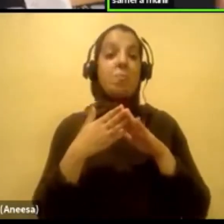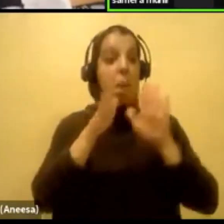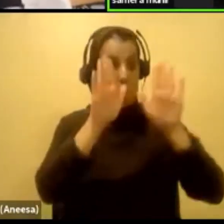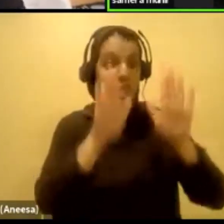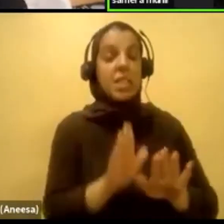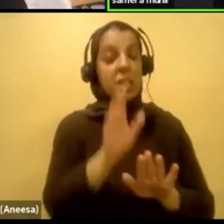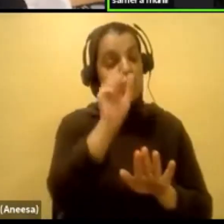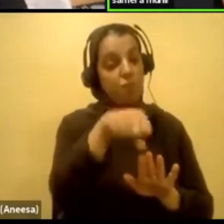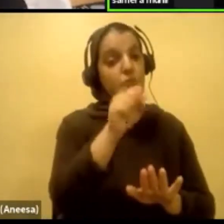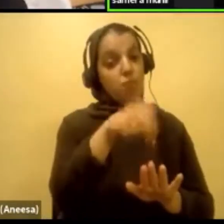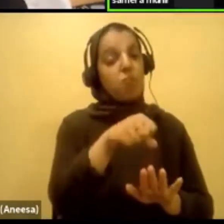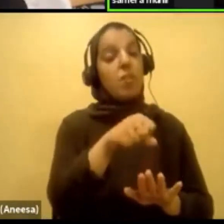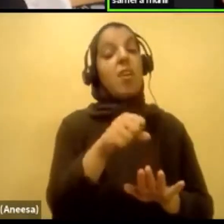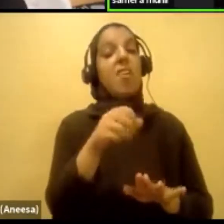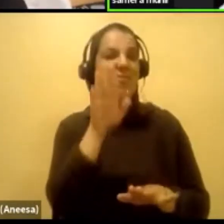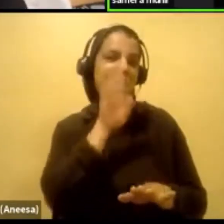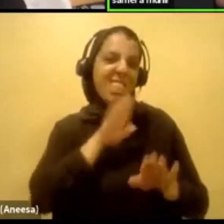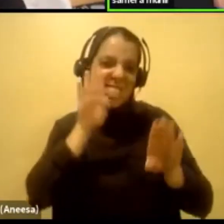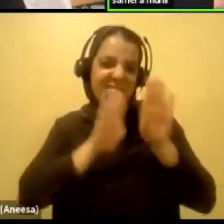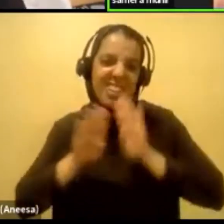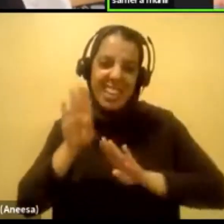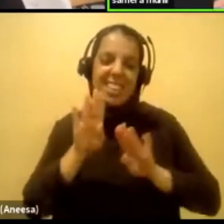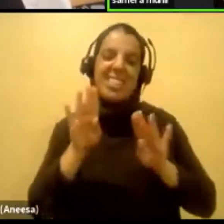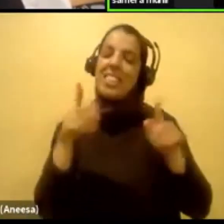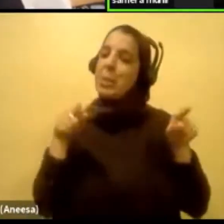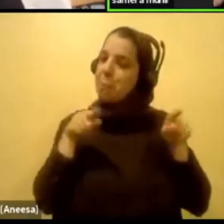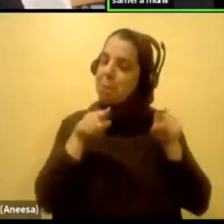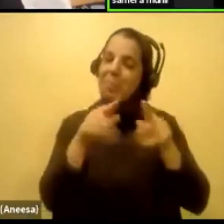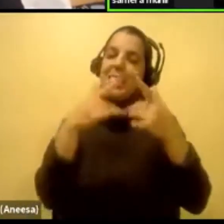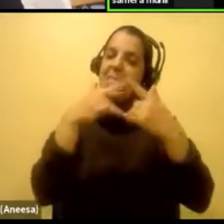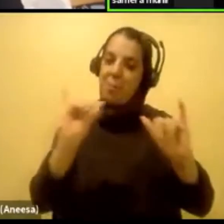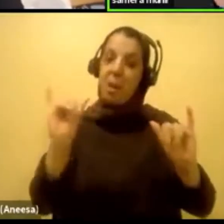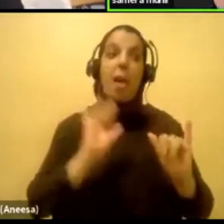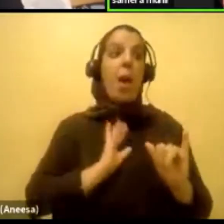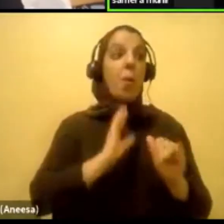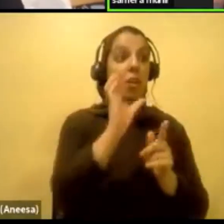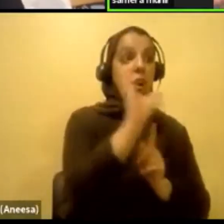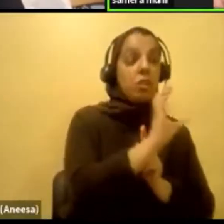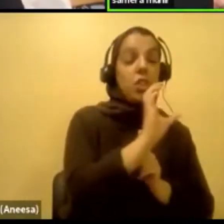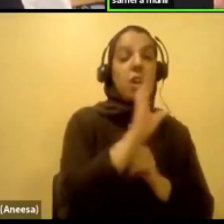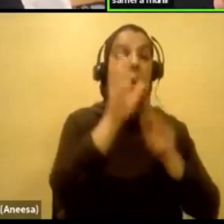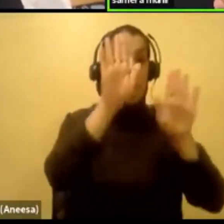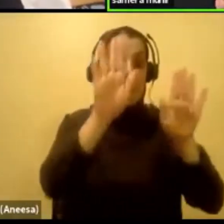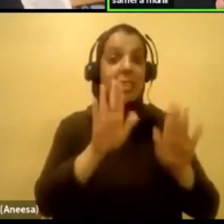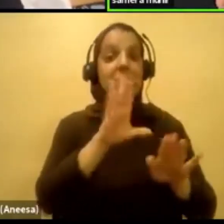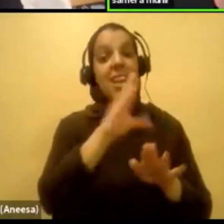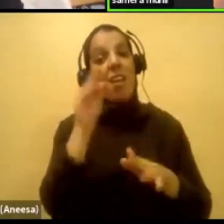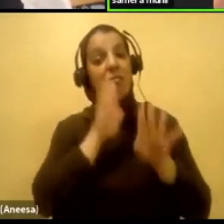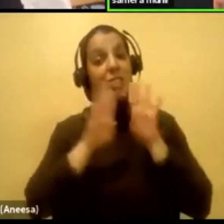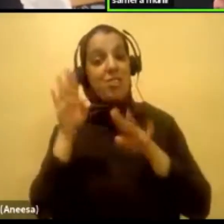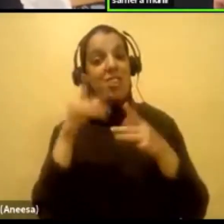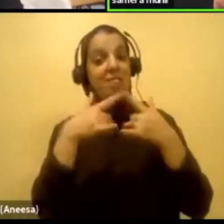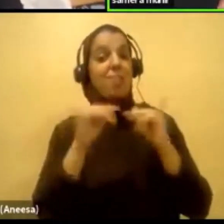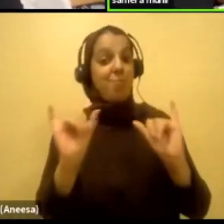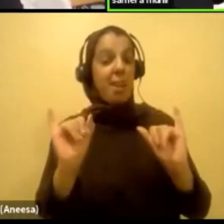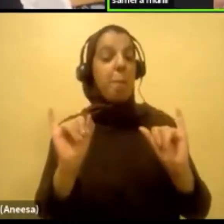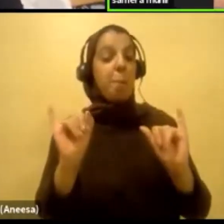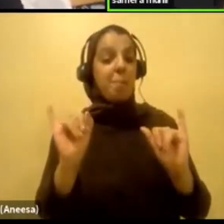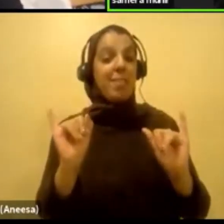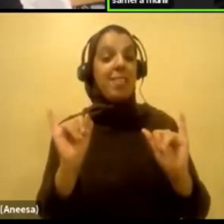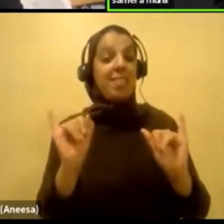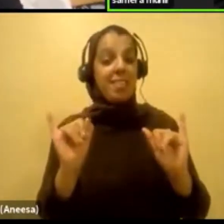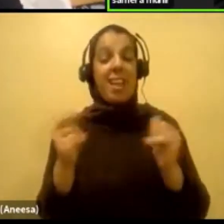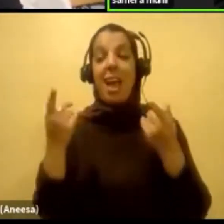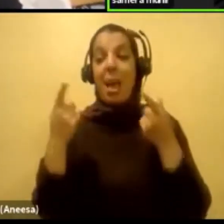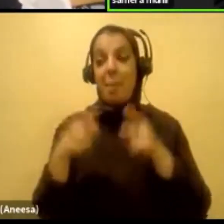amazing and frustrating all at the same time. Our culture is amazing and frustrating all at the same time. And these are things that